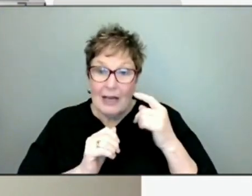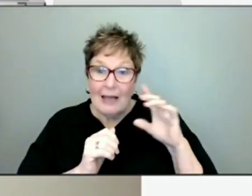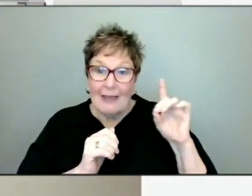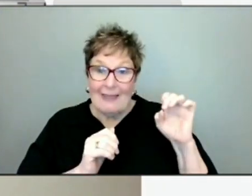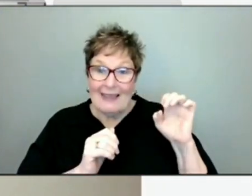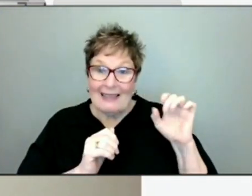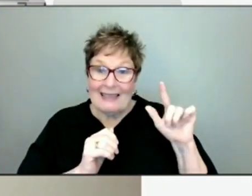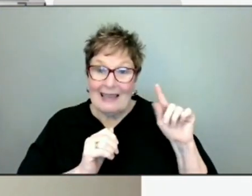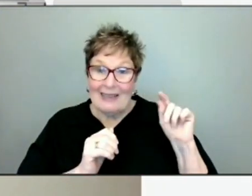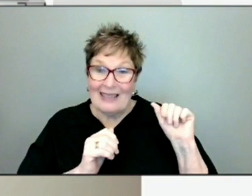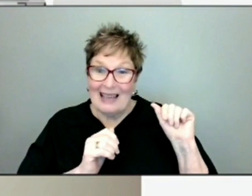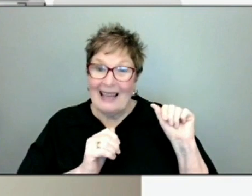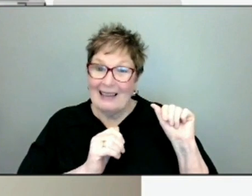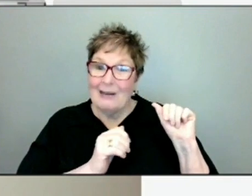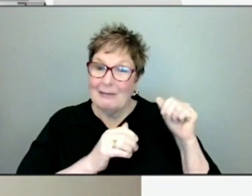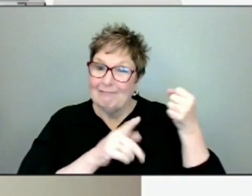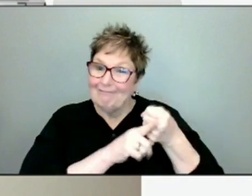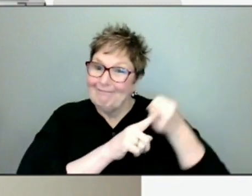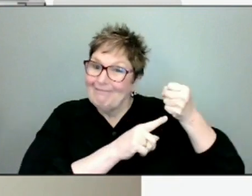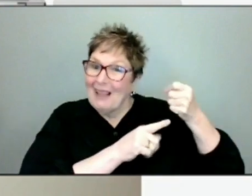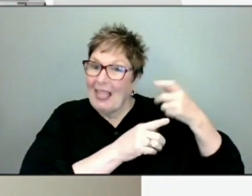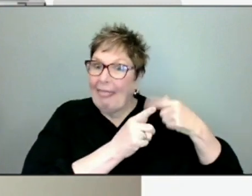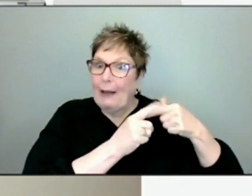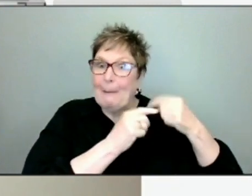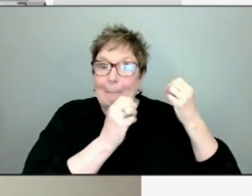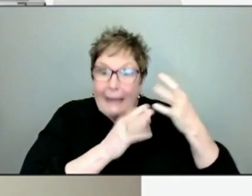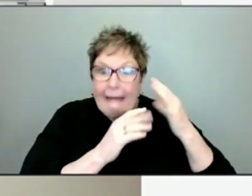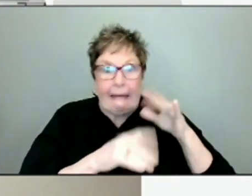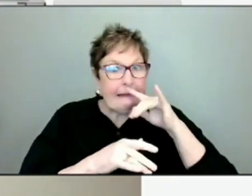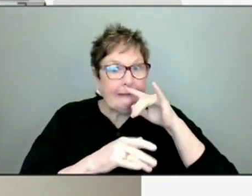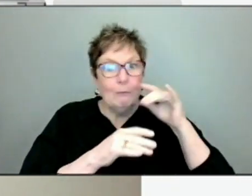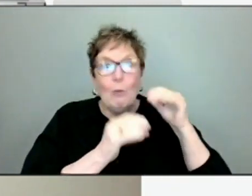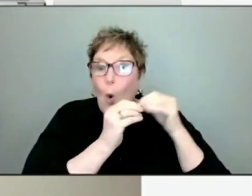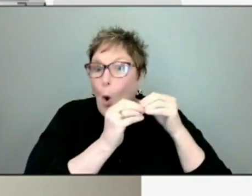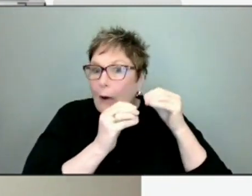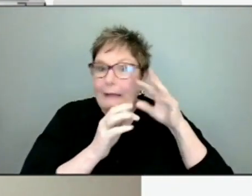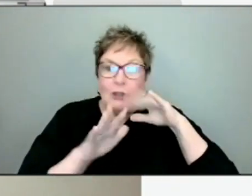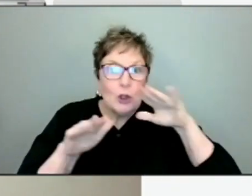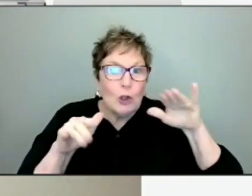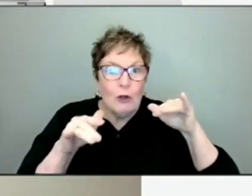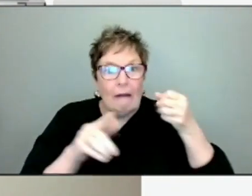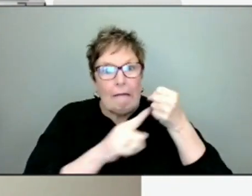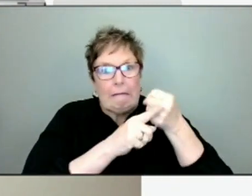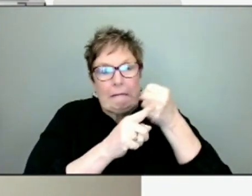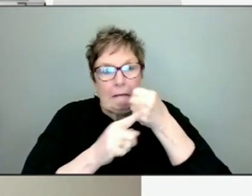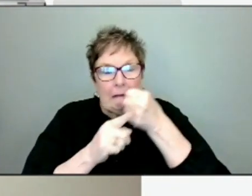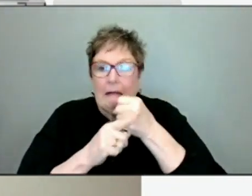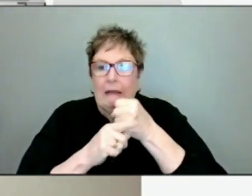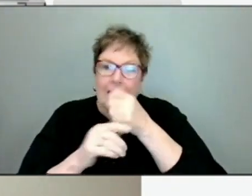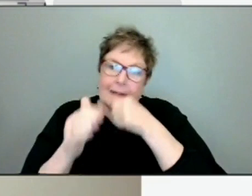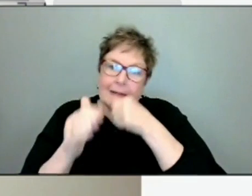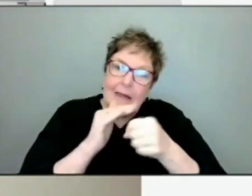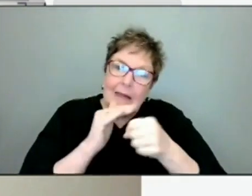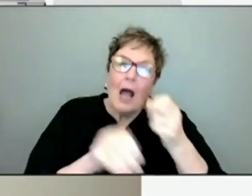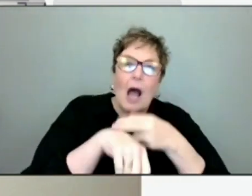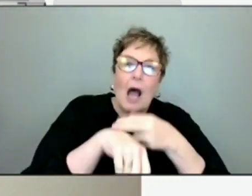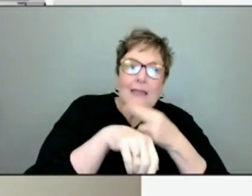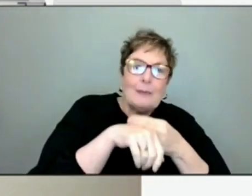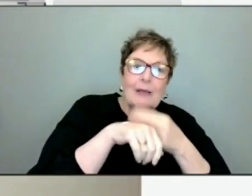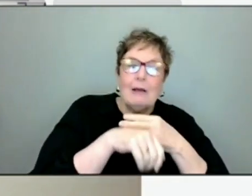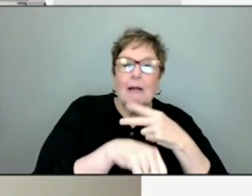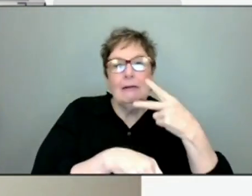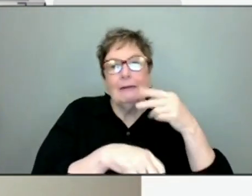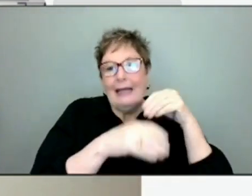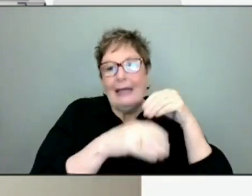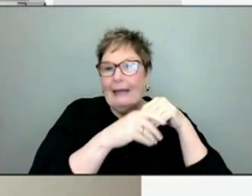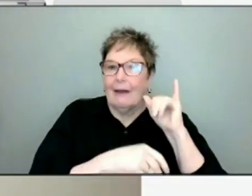more kids in the hospital, a lot more kids in the PICU, lot more kids on, you know, life saving interventions to keep them safe